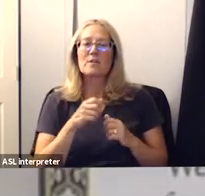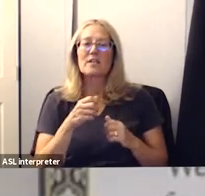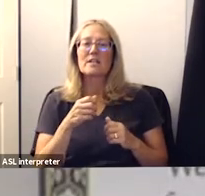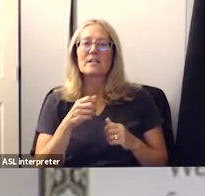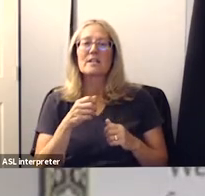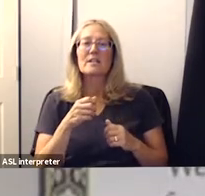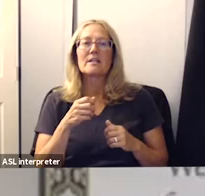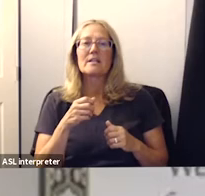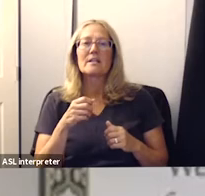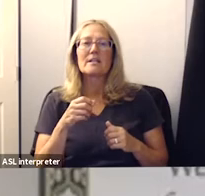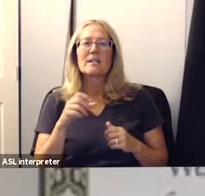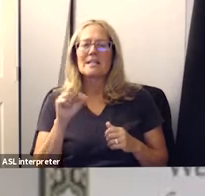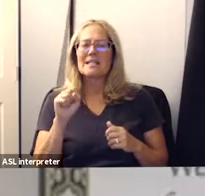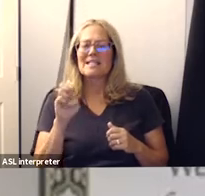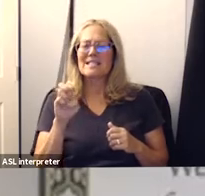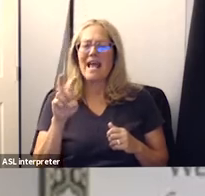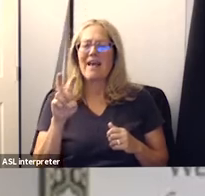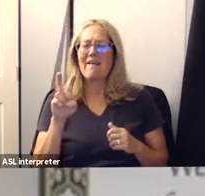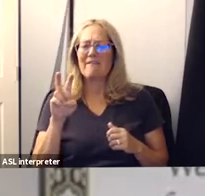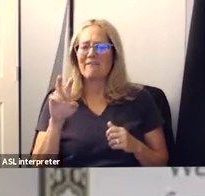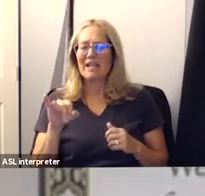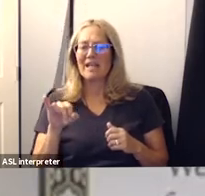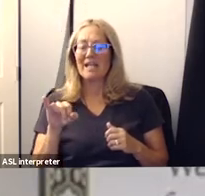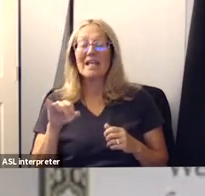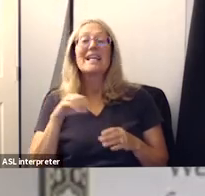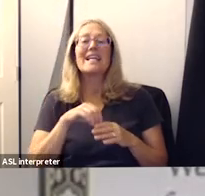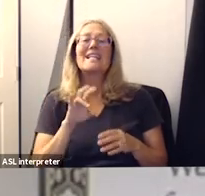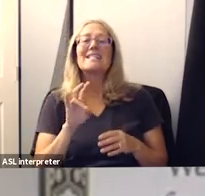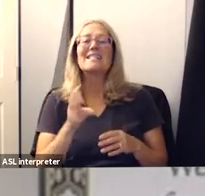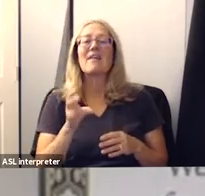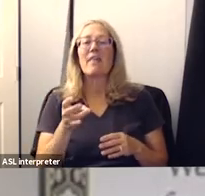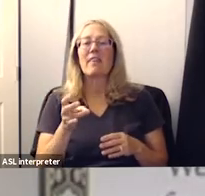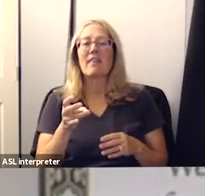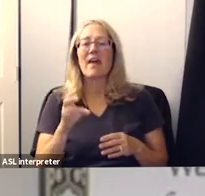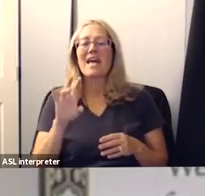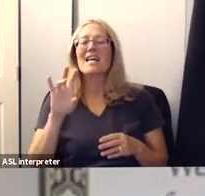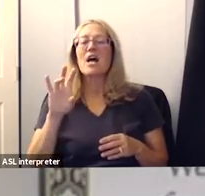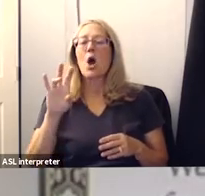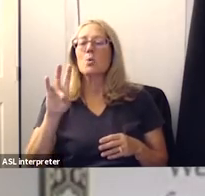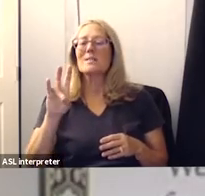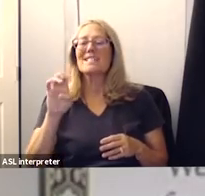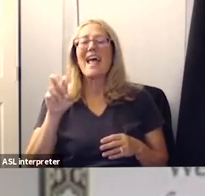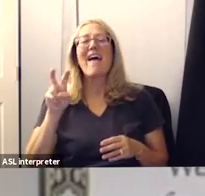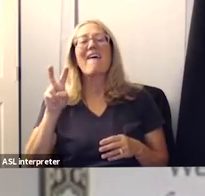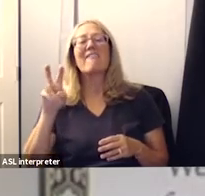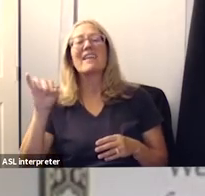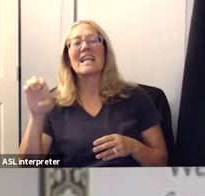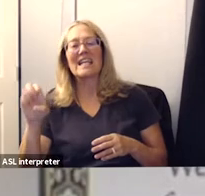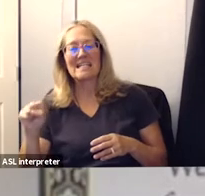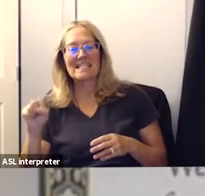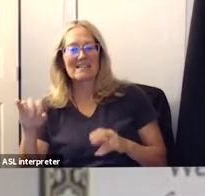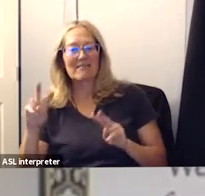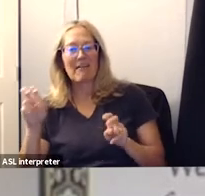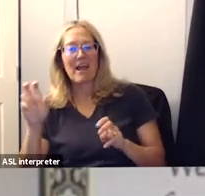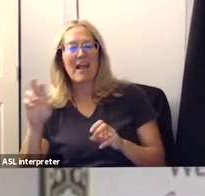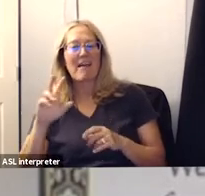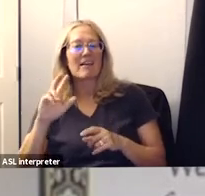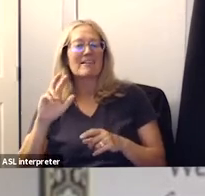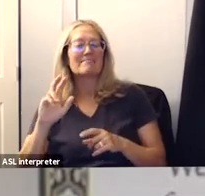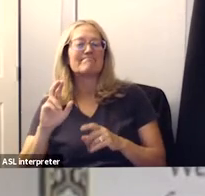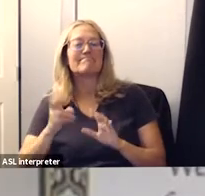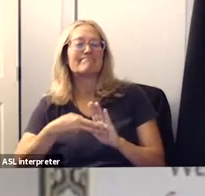i wasn't quite sure what sevies were but now i know they're going to seventh grade um because sixth grade was so yesterday so um okay